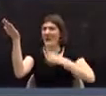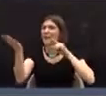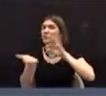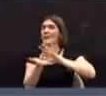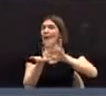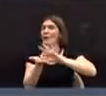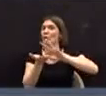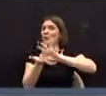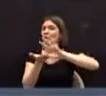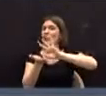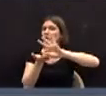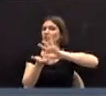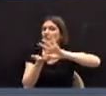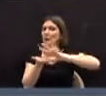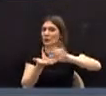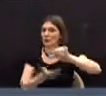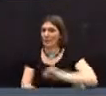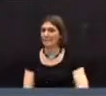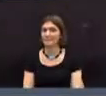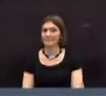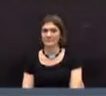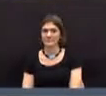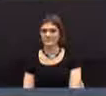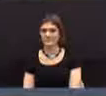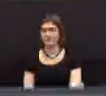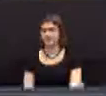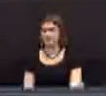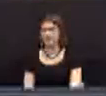while you are counted. All